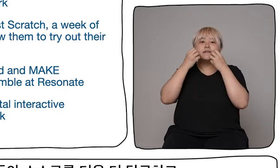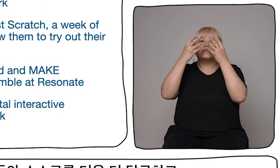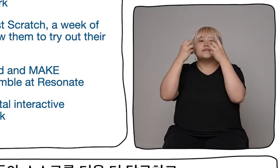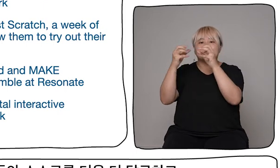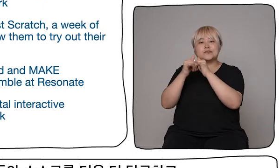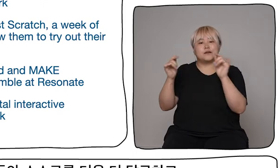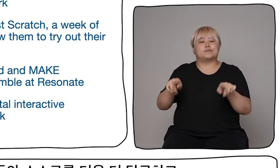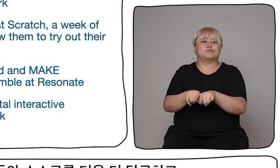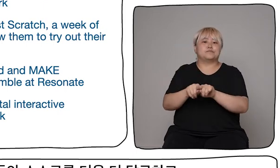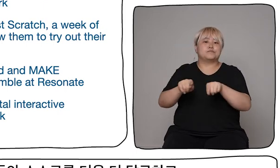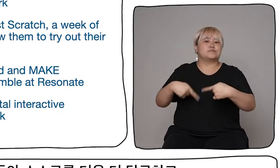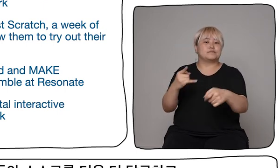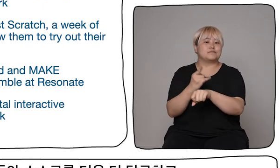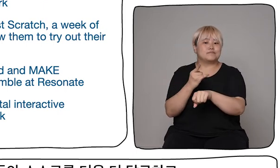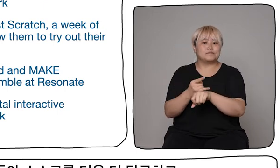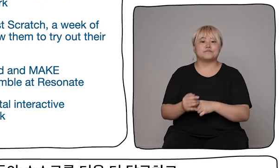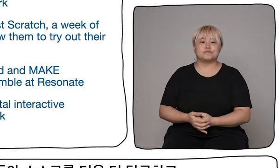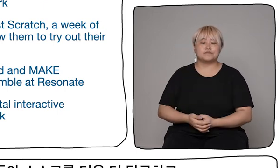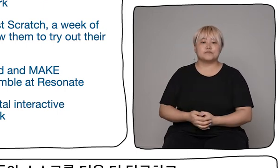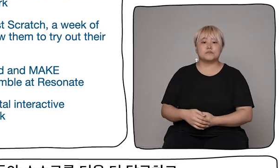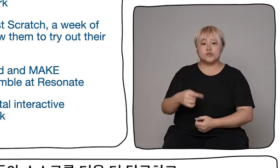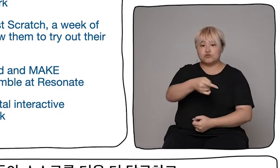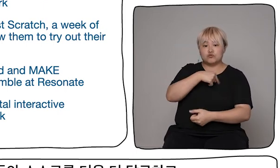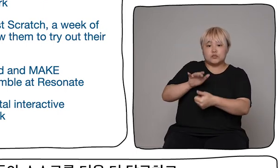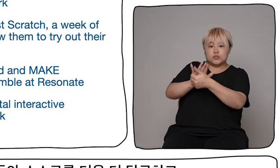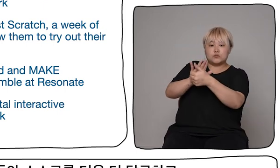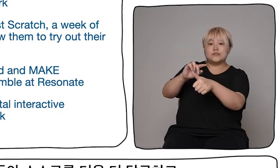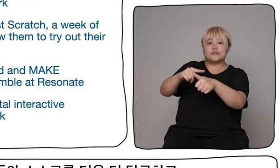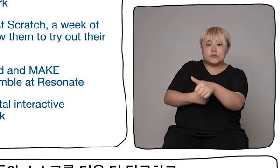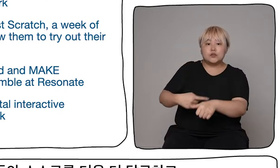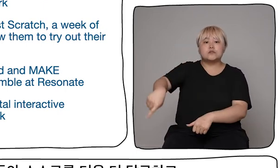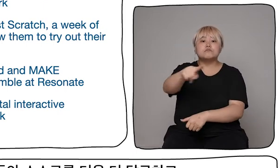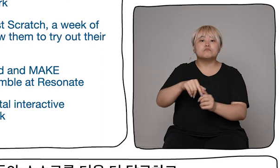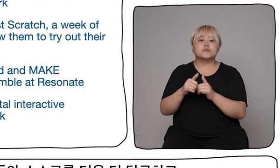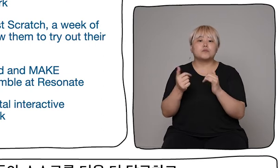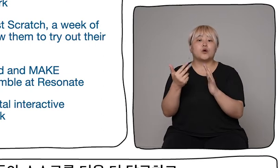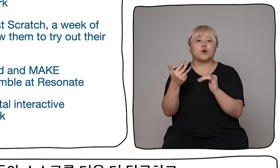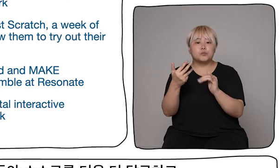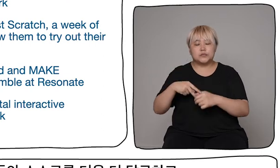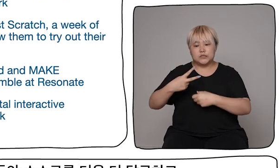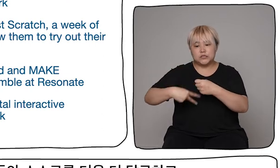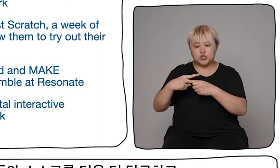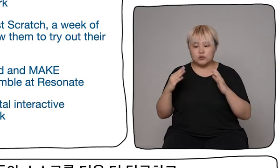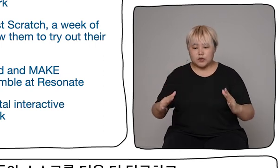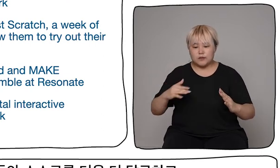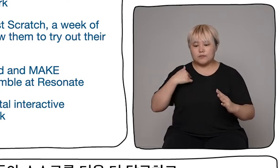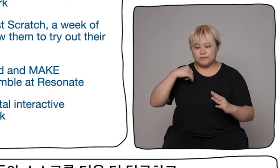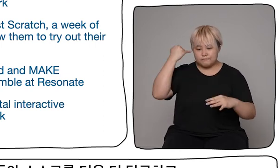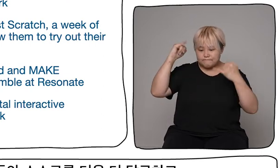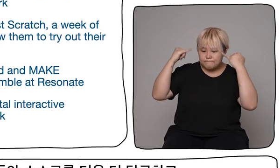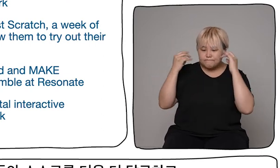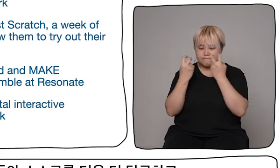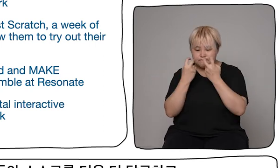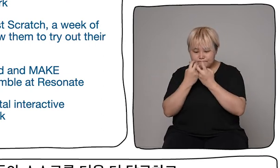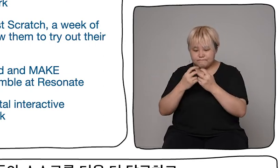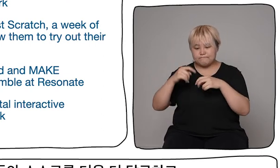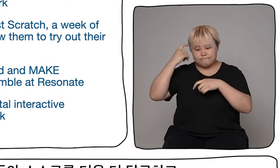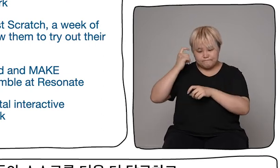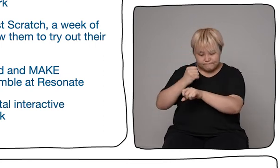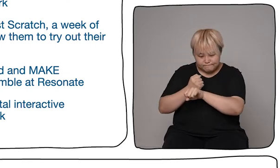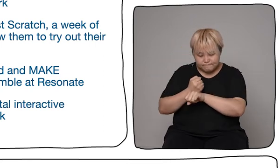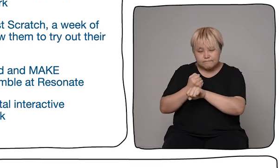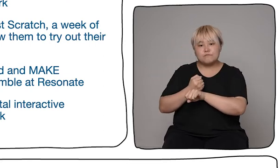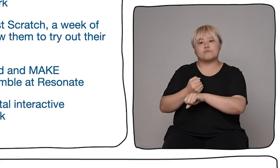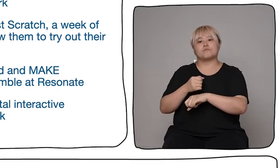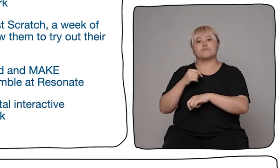And over that two-year period, we support them in finding out more about themselves, trying their hands at different creative projects, or developing a piece of